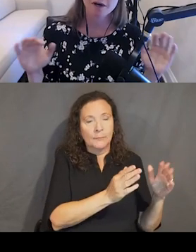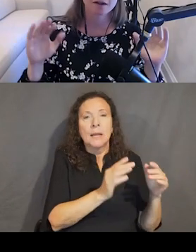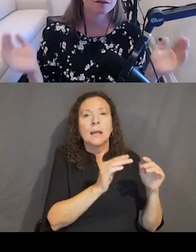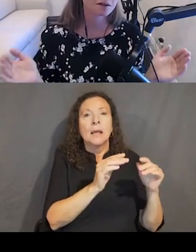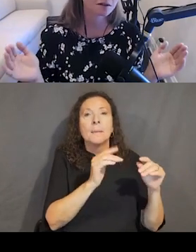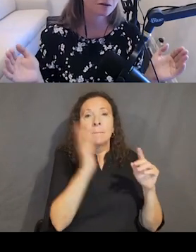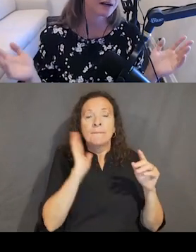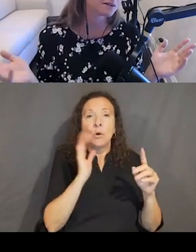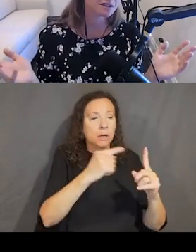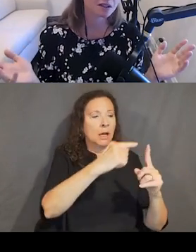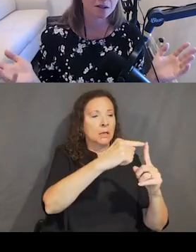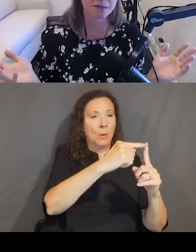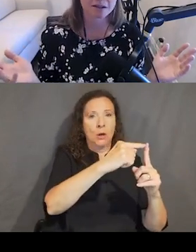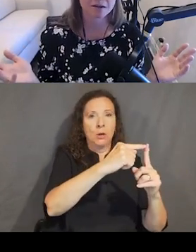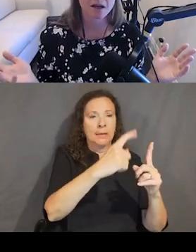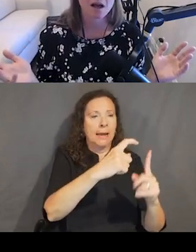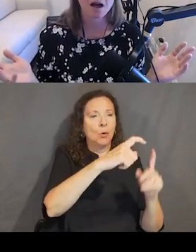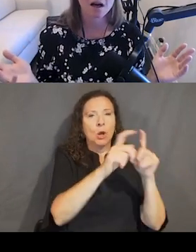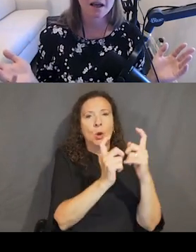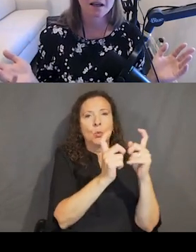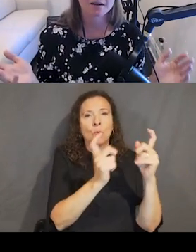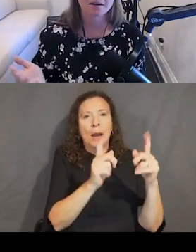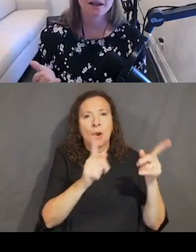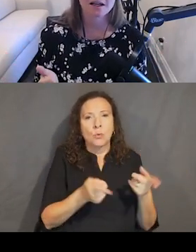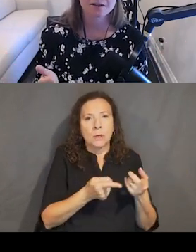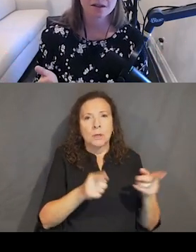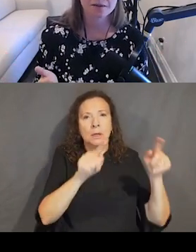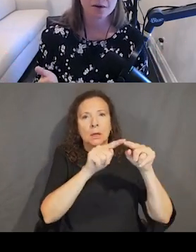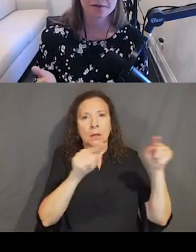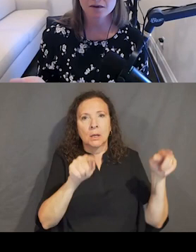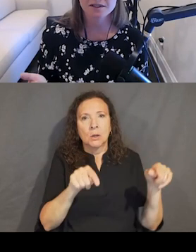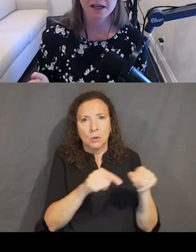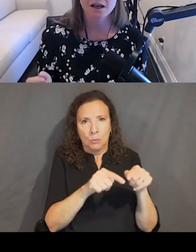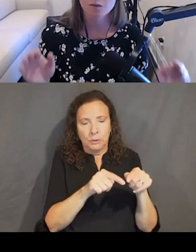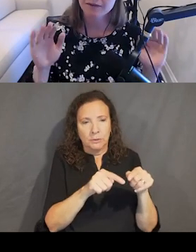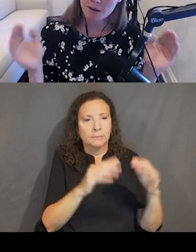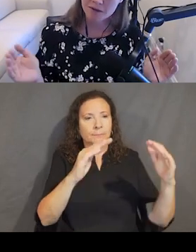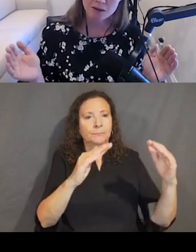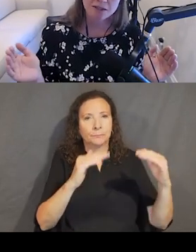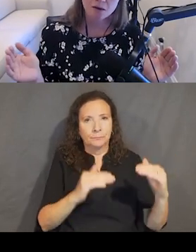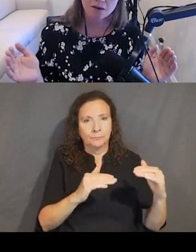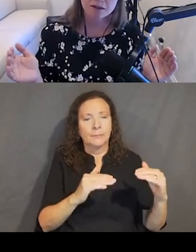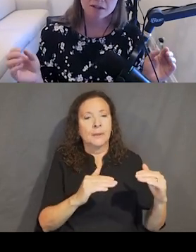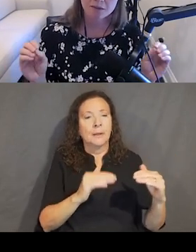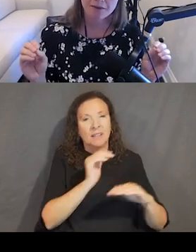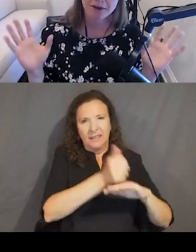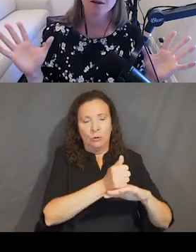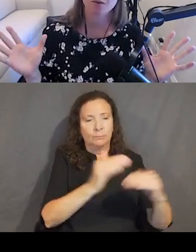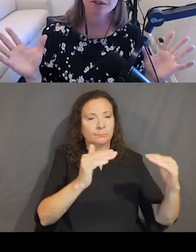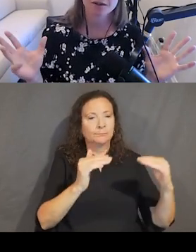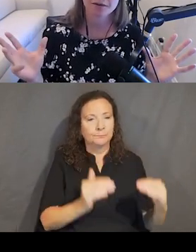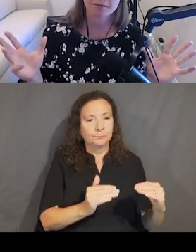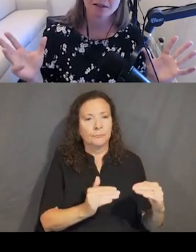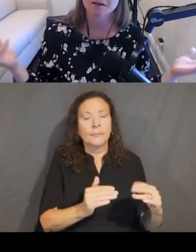from square to rounded a little bit. And then as a result for the focus state, we've kept the rounded corners and we've